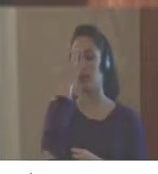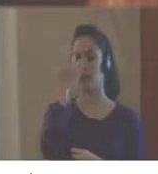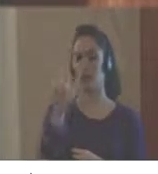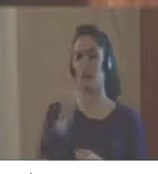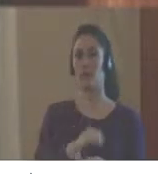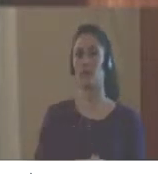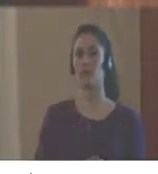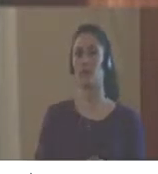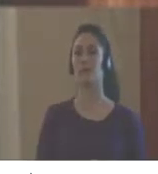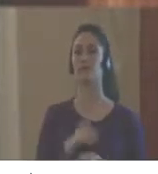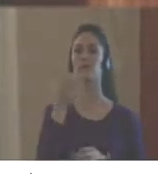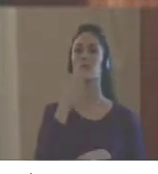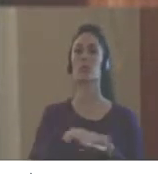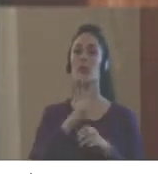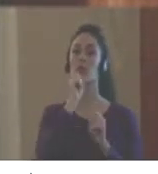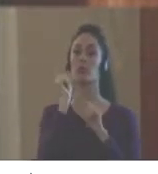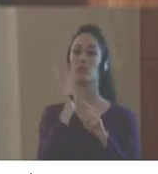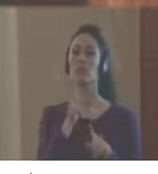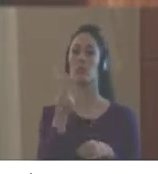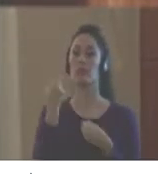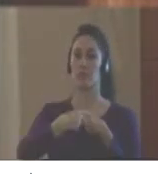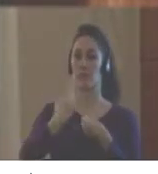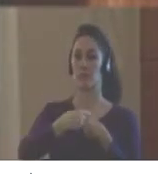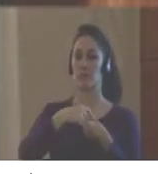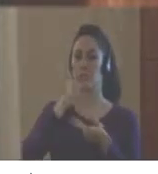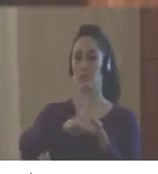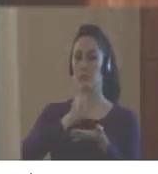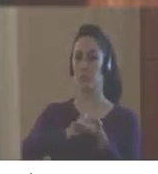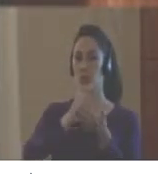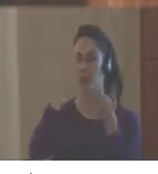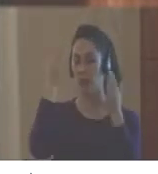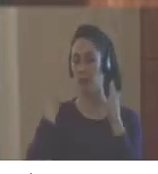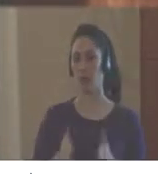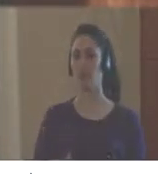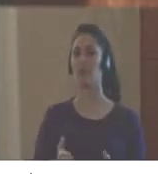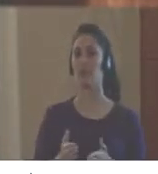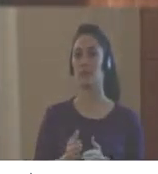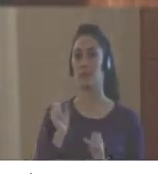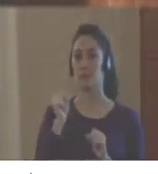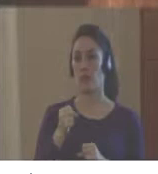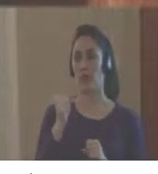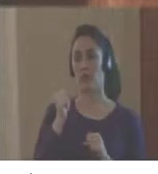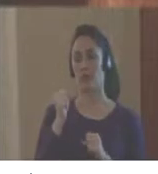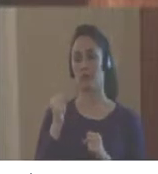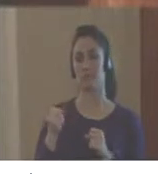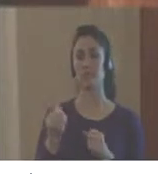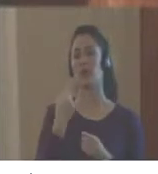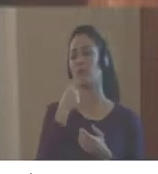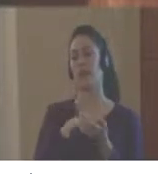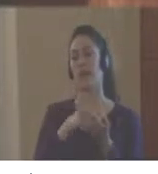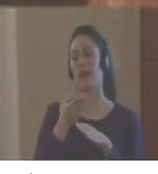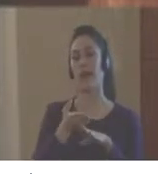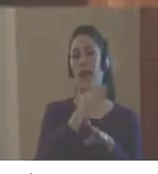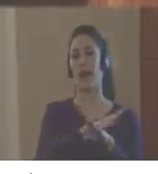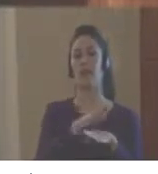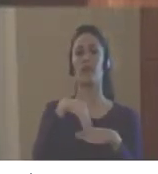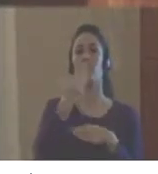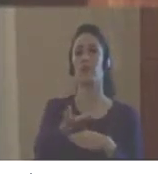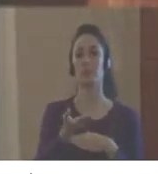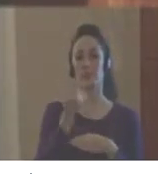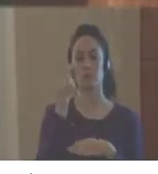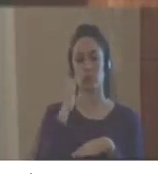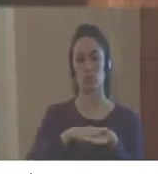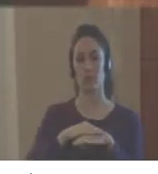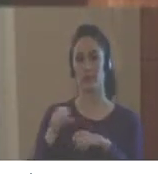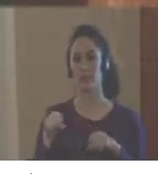there are mechanisms for citizen participation in the processes of recovery,